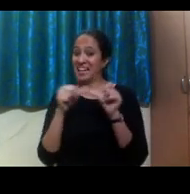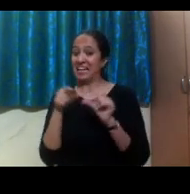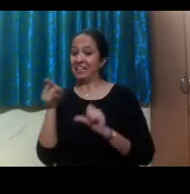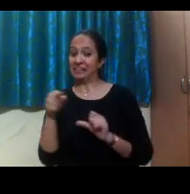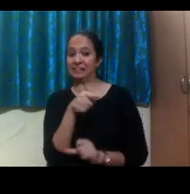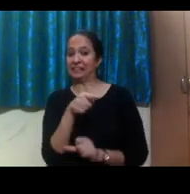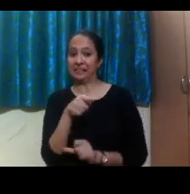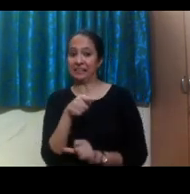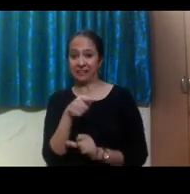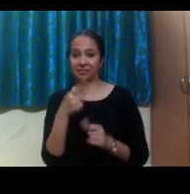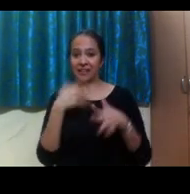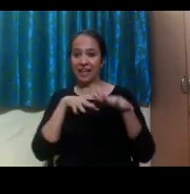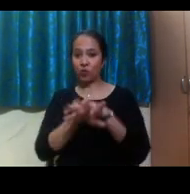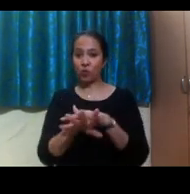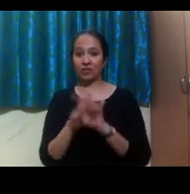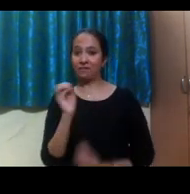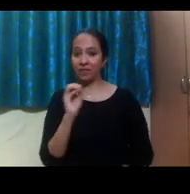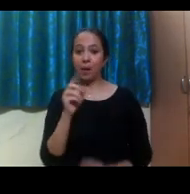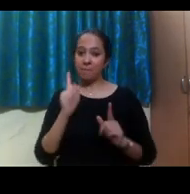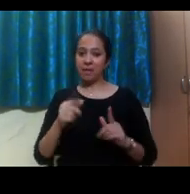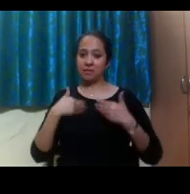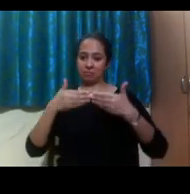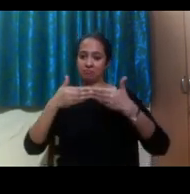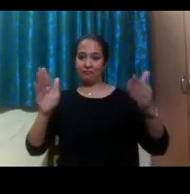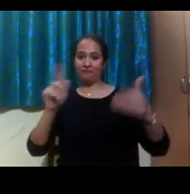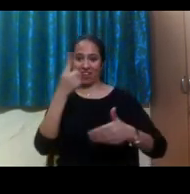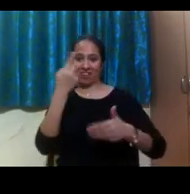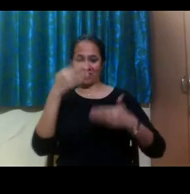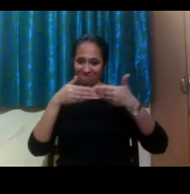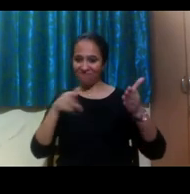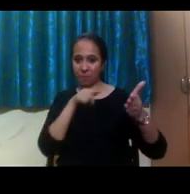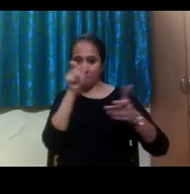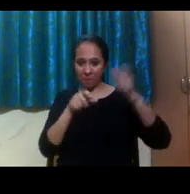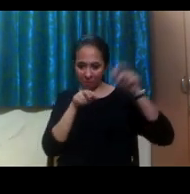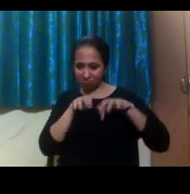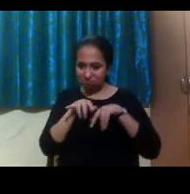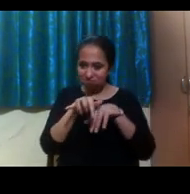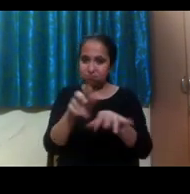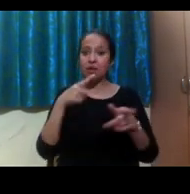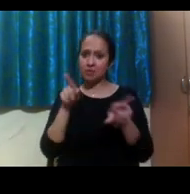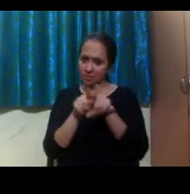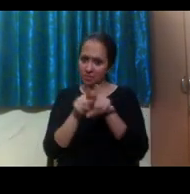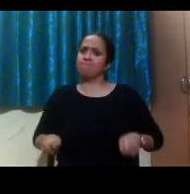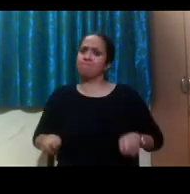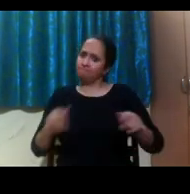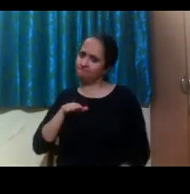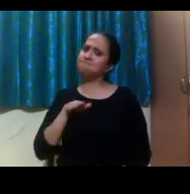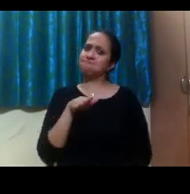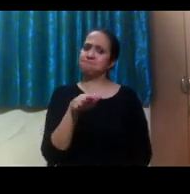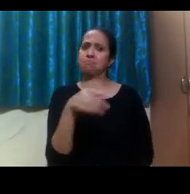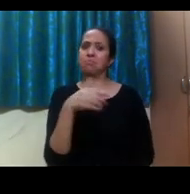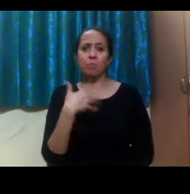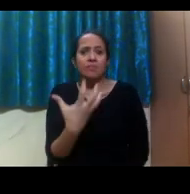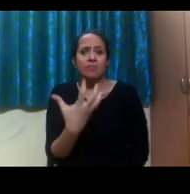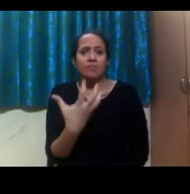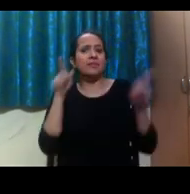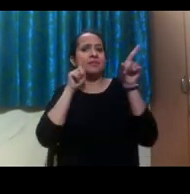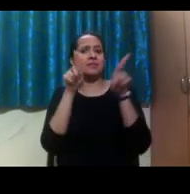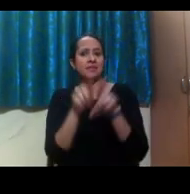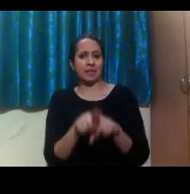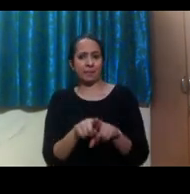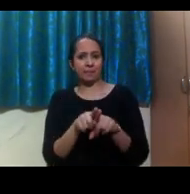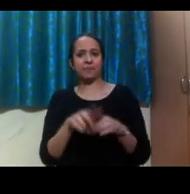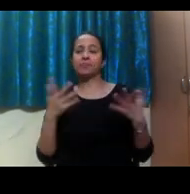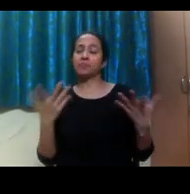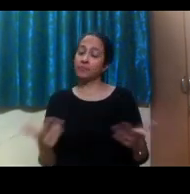not inclusive. You should be able to go in the front door just like anybody else. And so we talk about universal design that when we're creating a building or